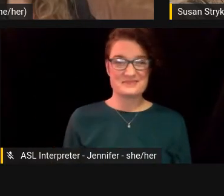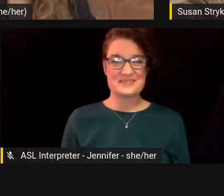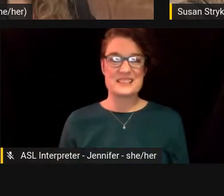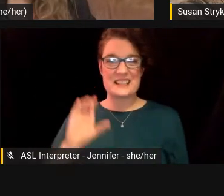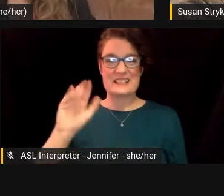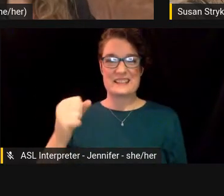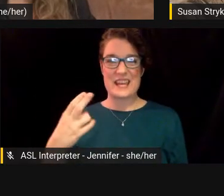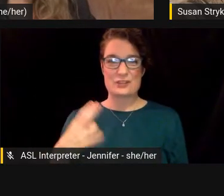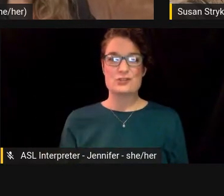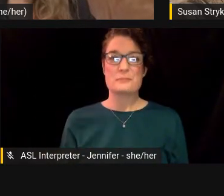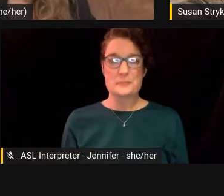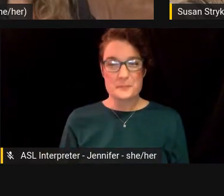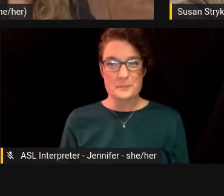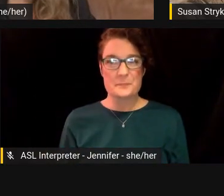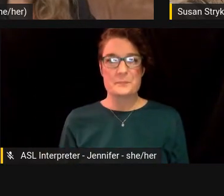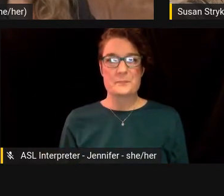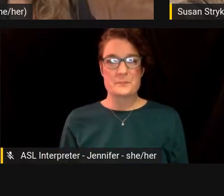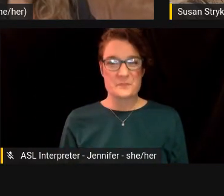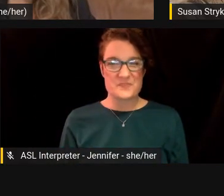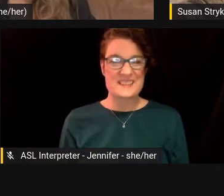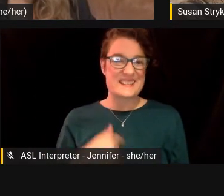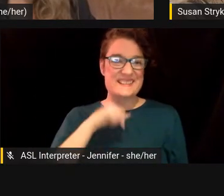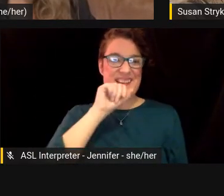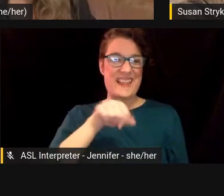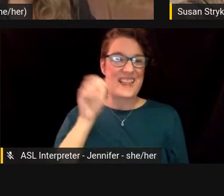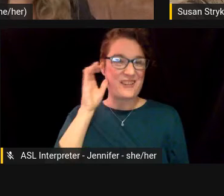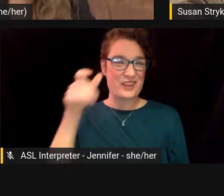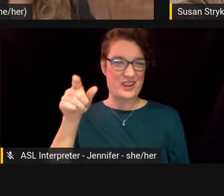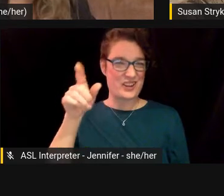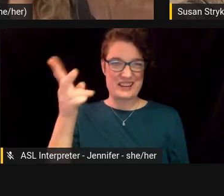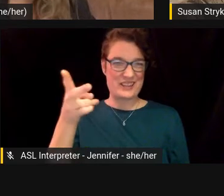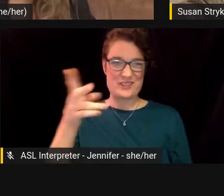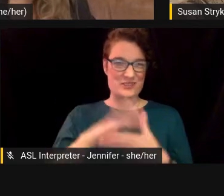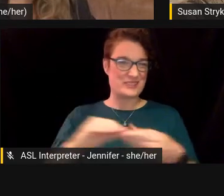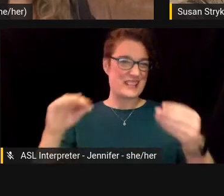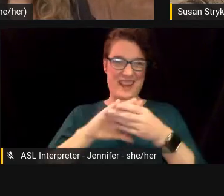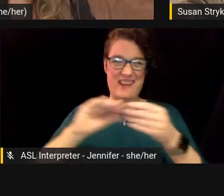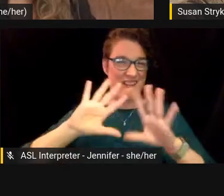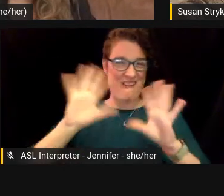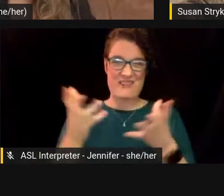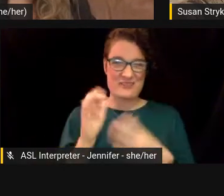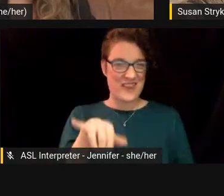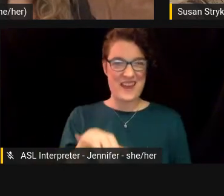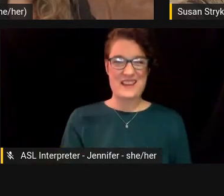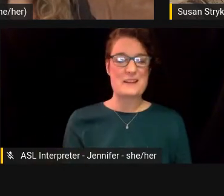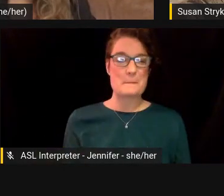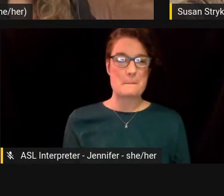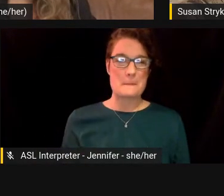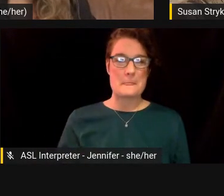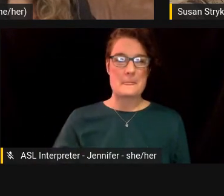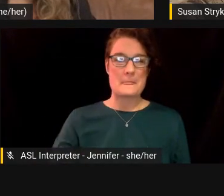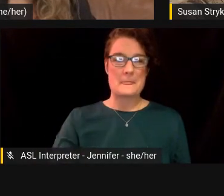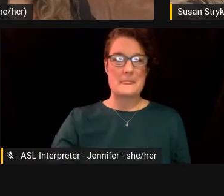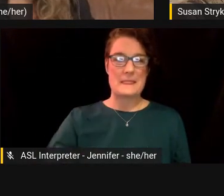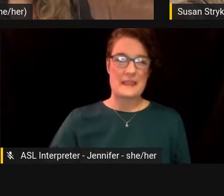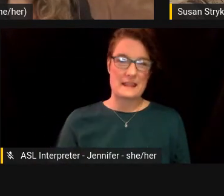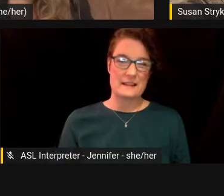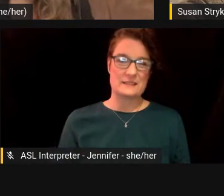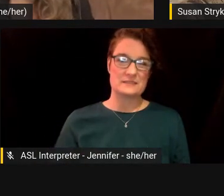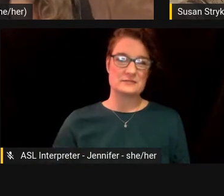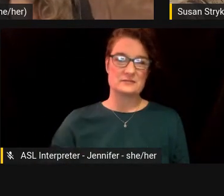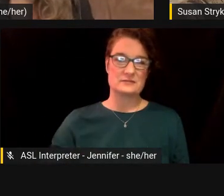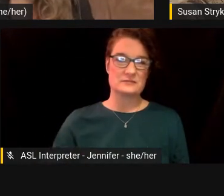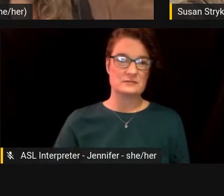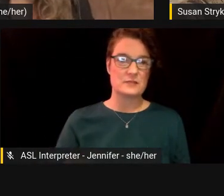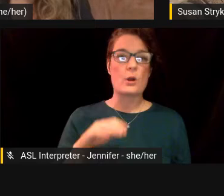Great. I love hearing you say all of this. And I know,